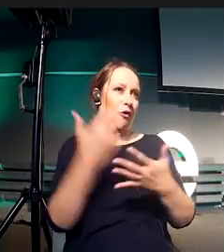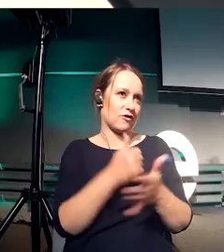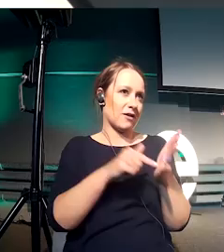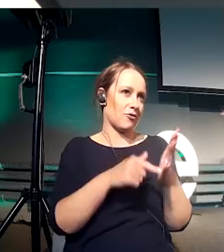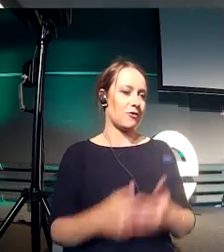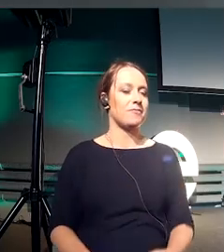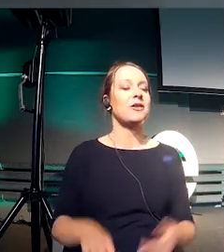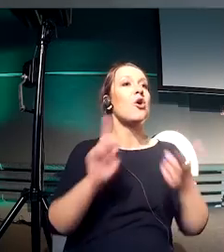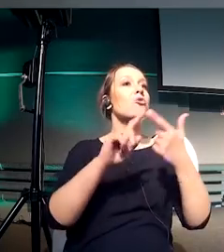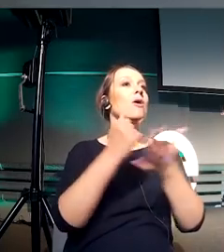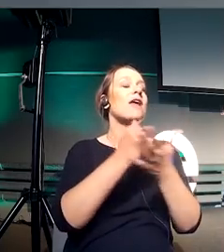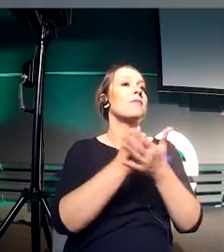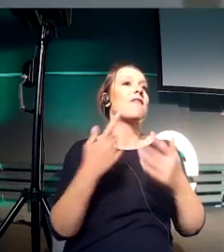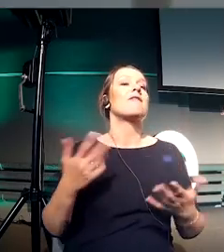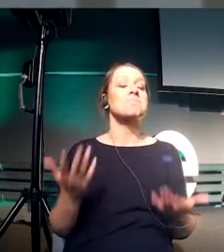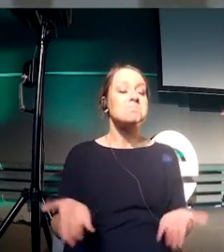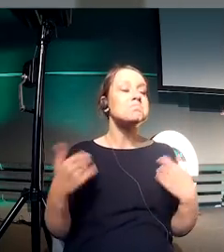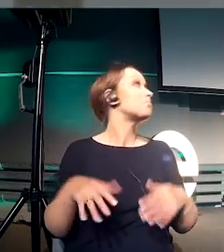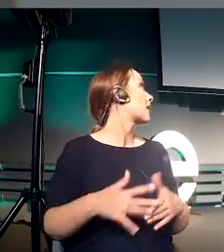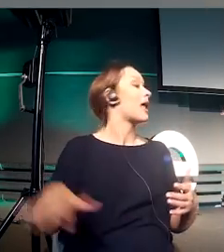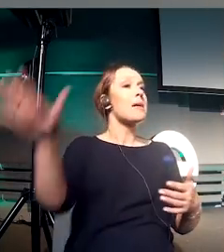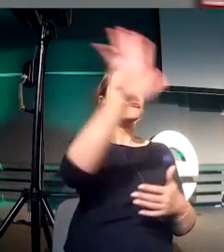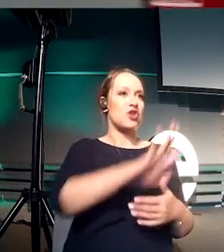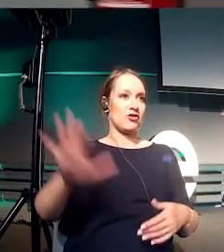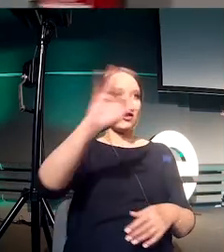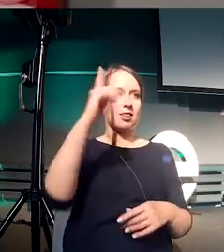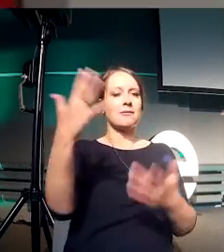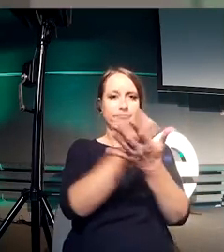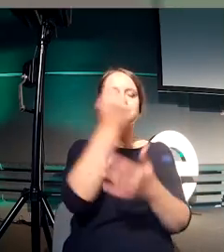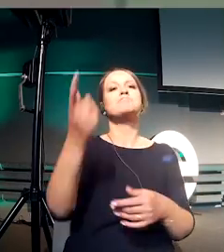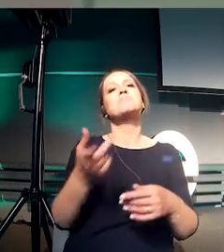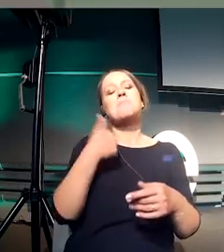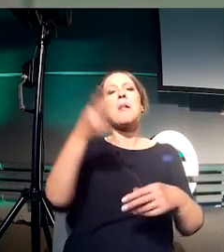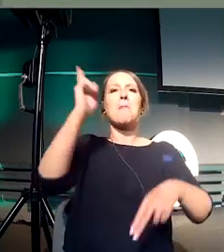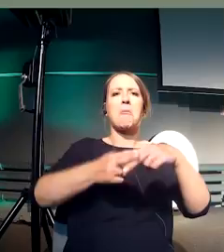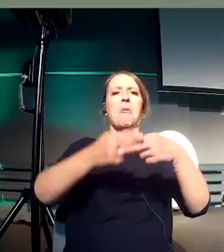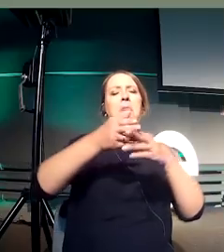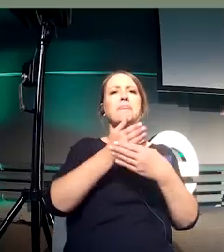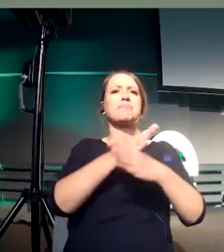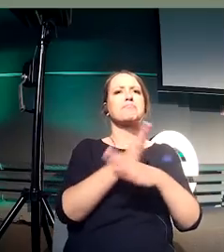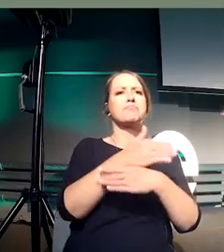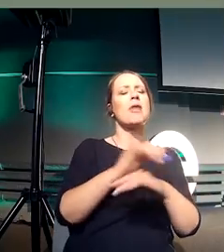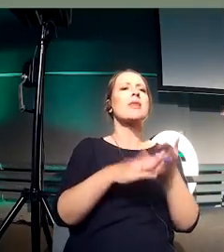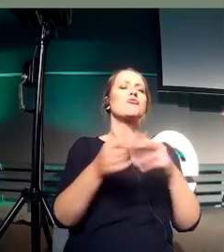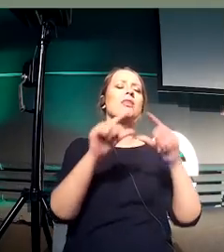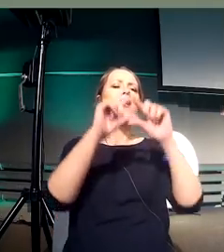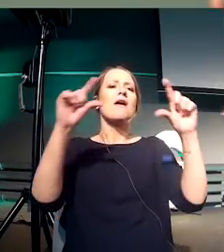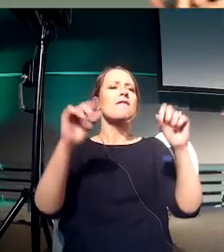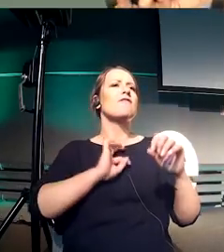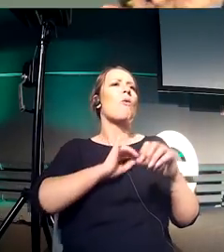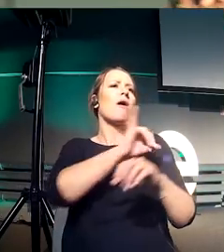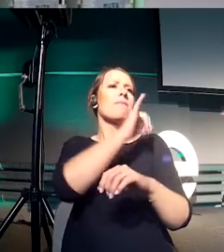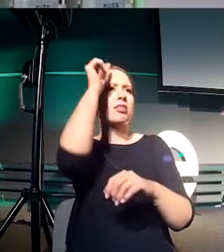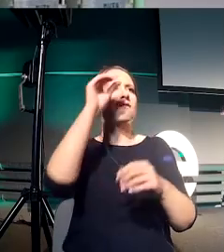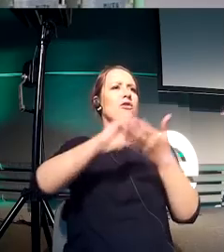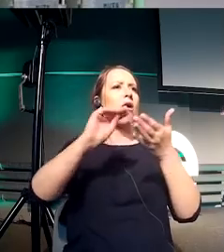instance, you're creating a business card, and you need to place a logo in the middle of the business card. How big is this logo supposed